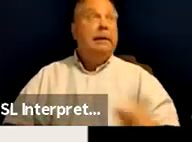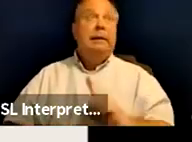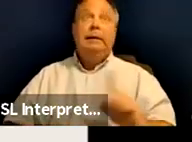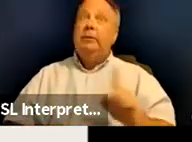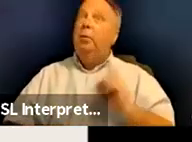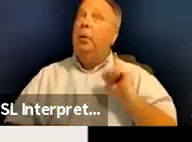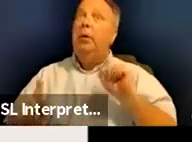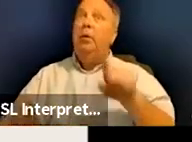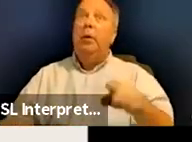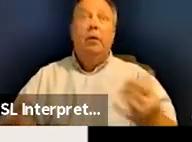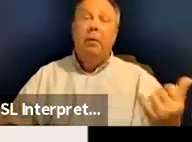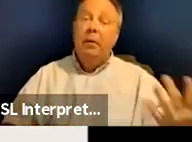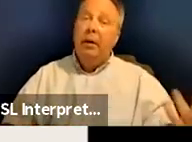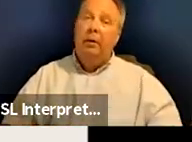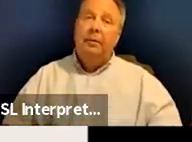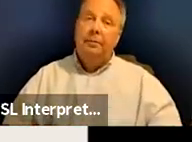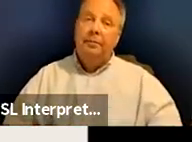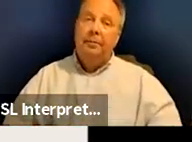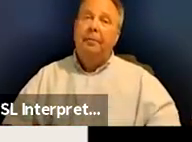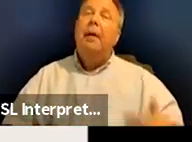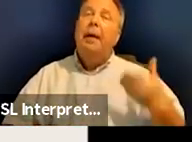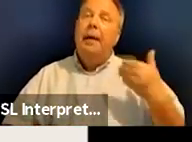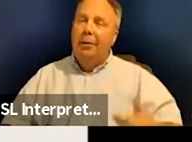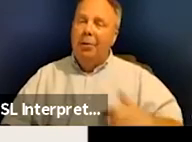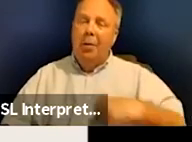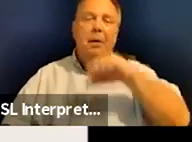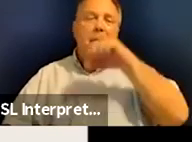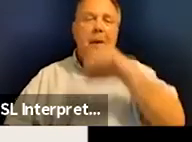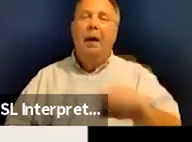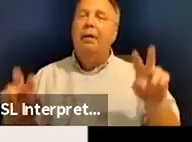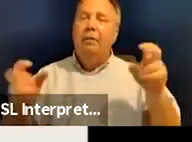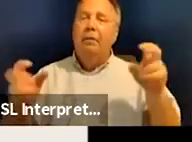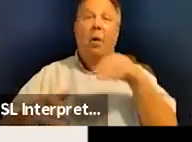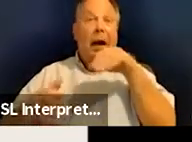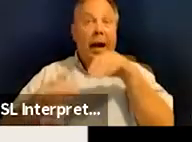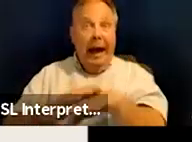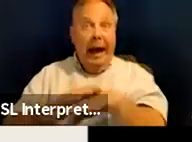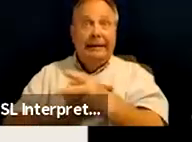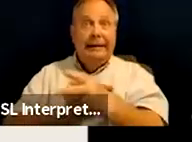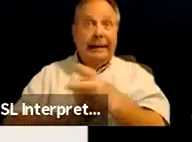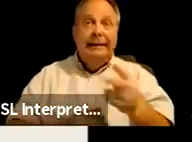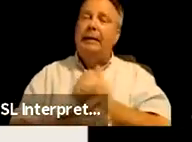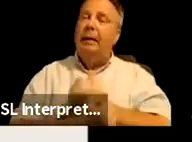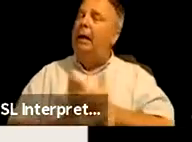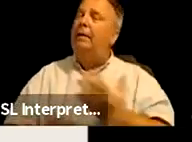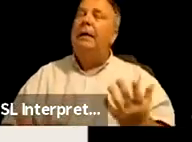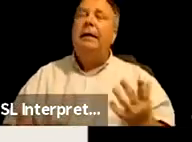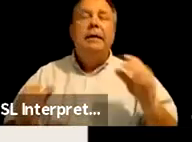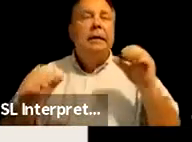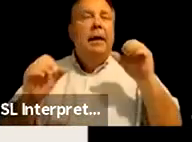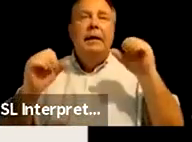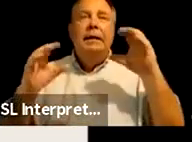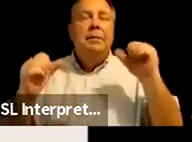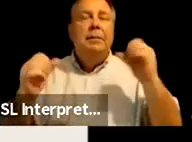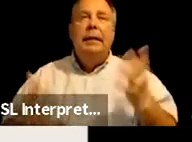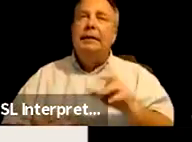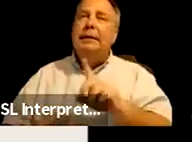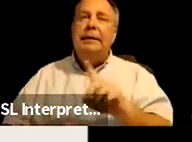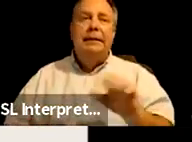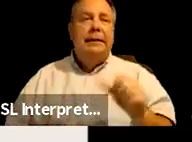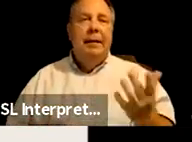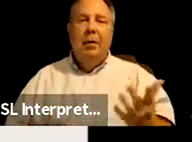from here? So this is where I love this quote, access is love by this amazing, uh, disabled